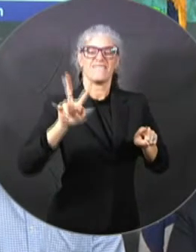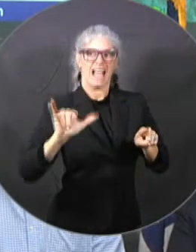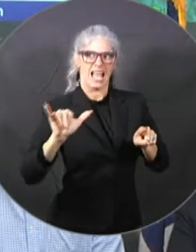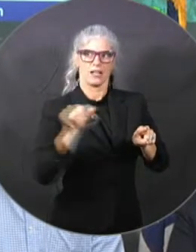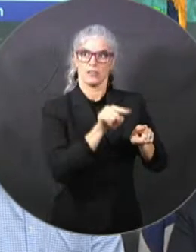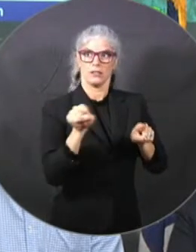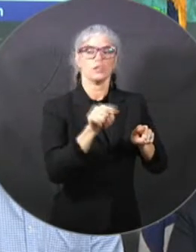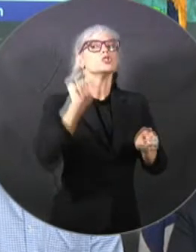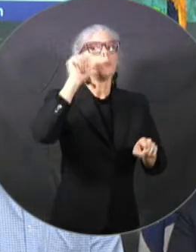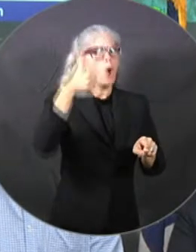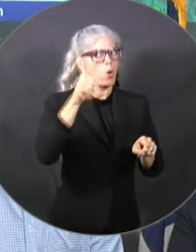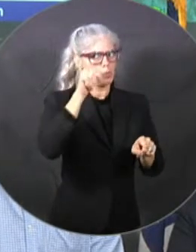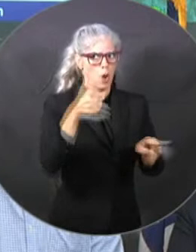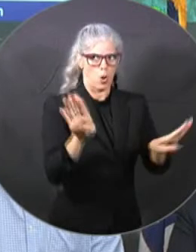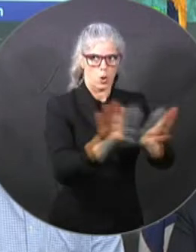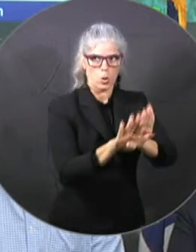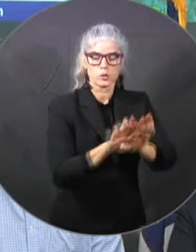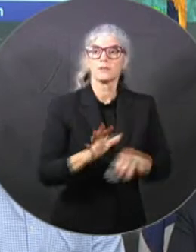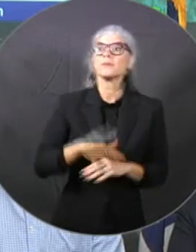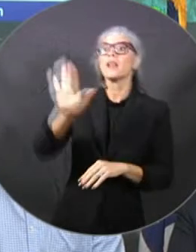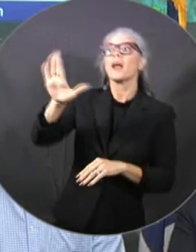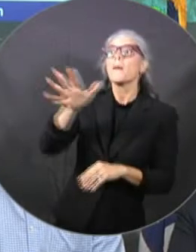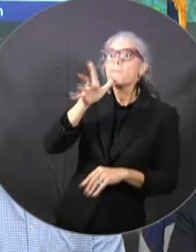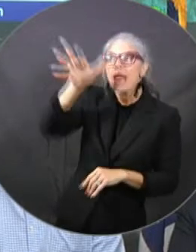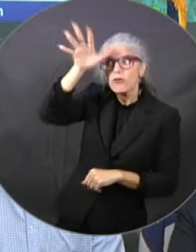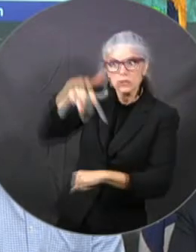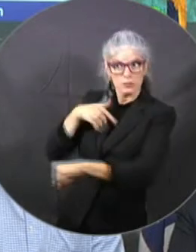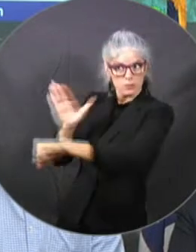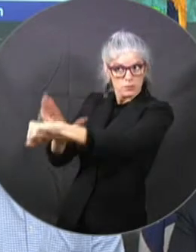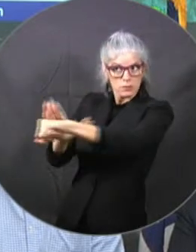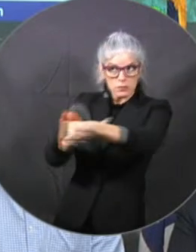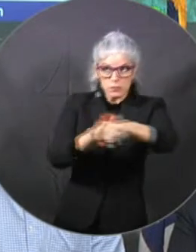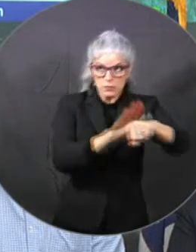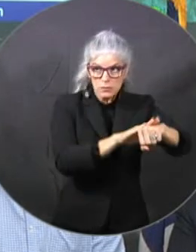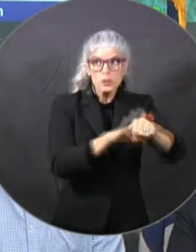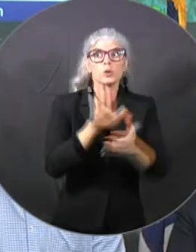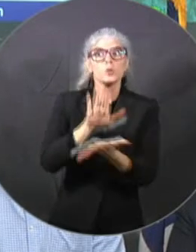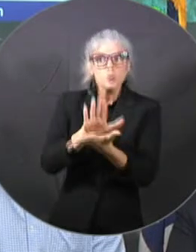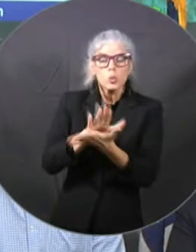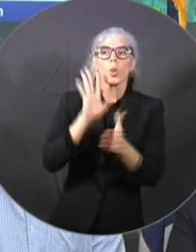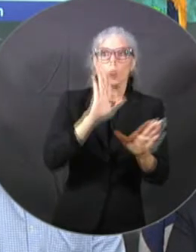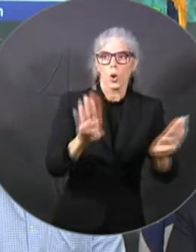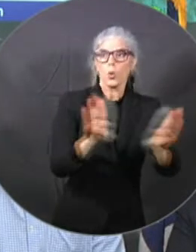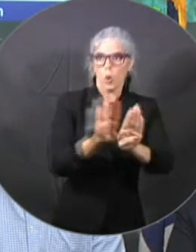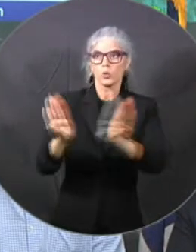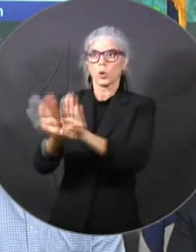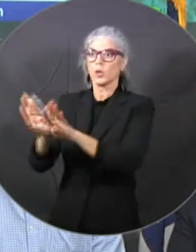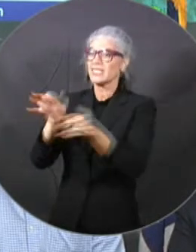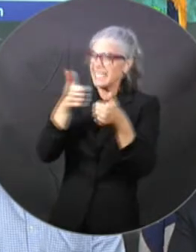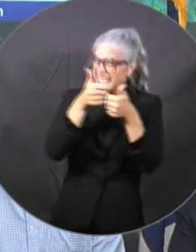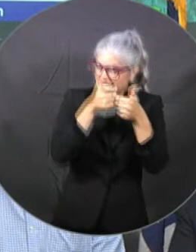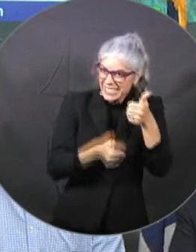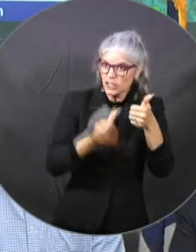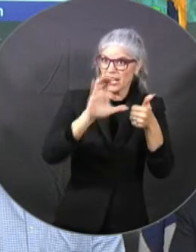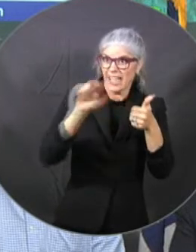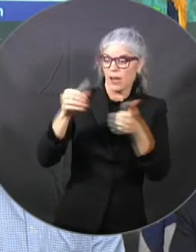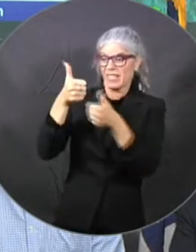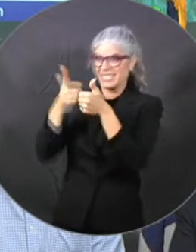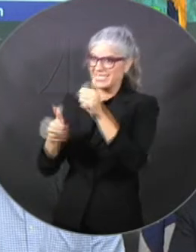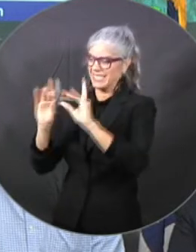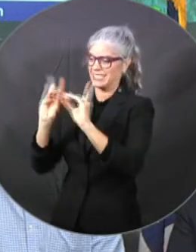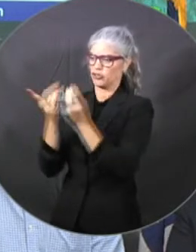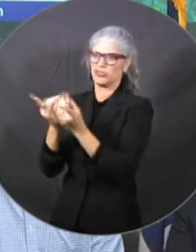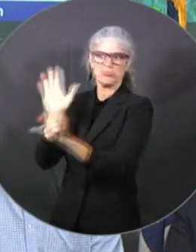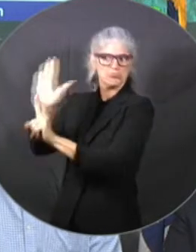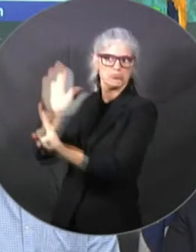down the pike. That of course is a local decision that will be made on a district by district basis. But but I think people should anticipate school closures